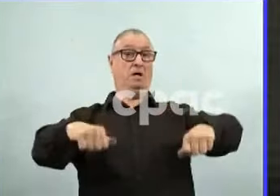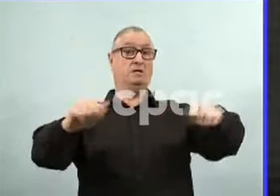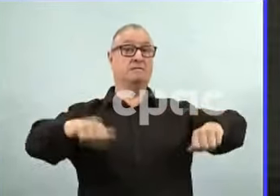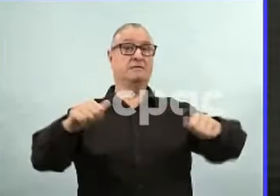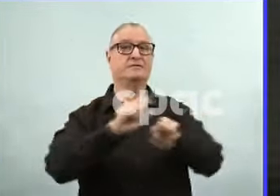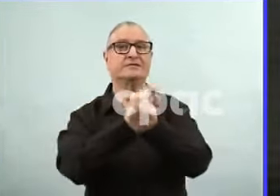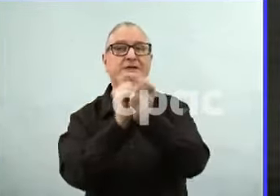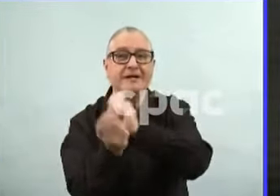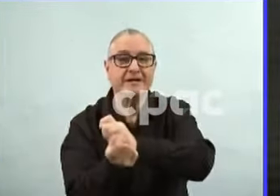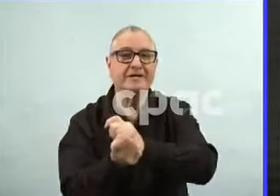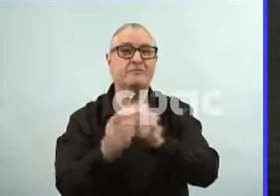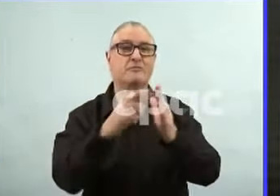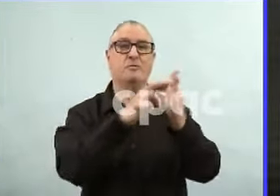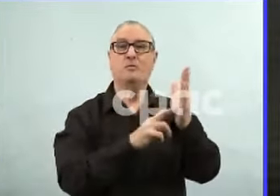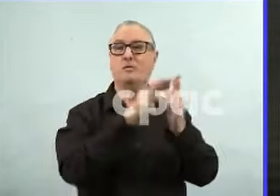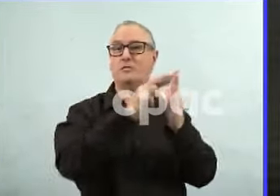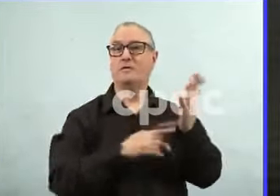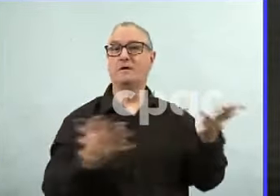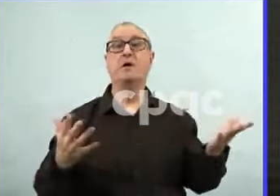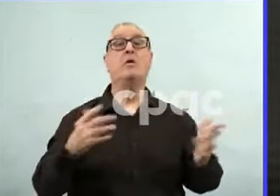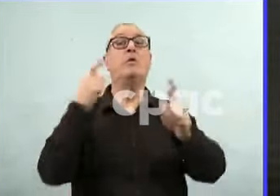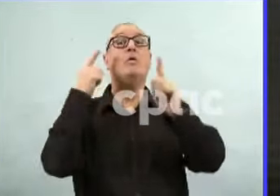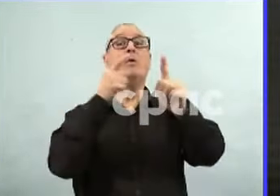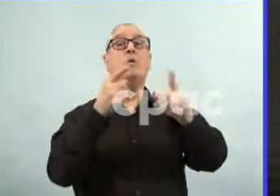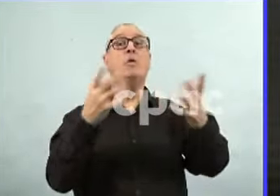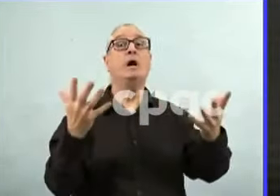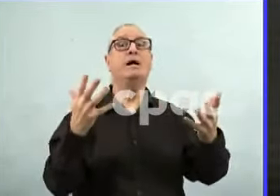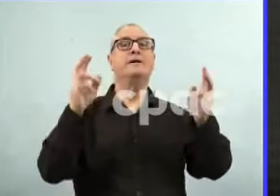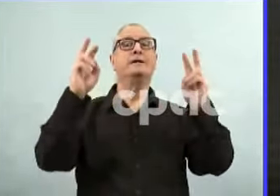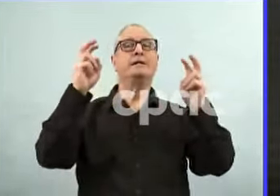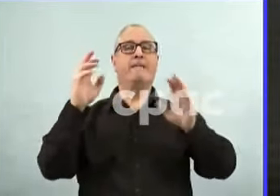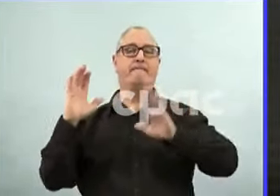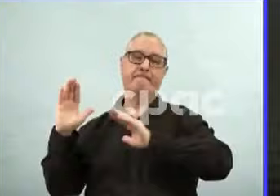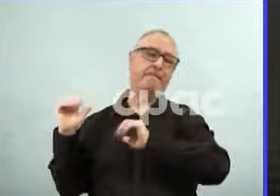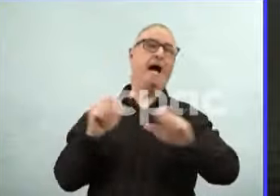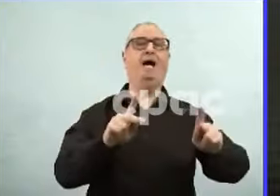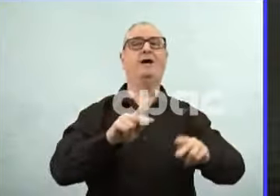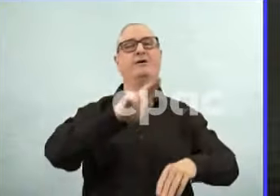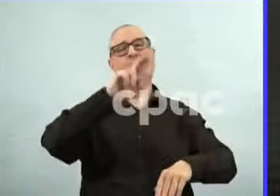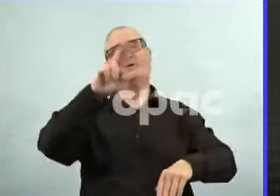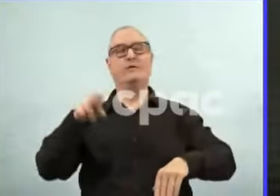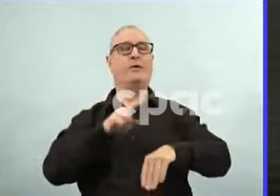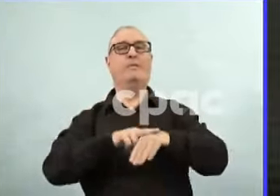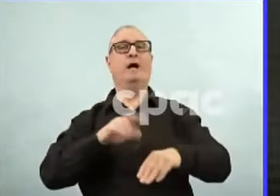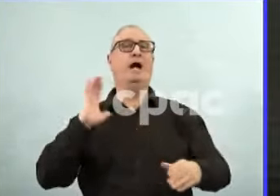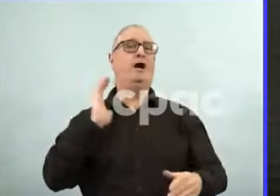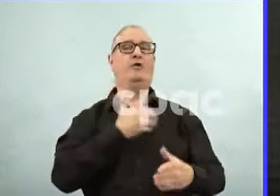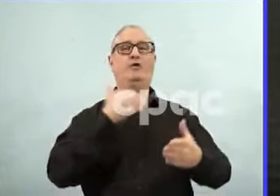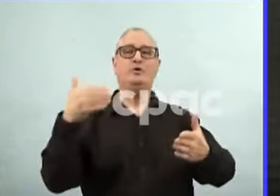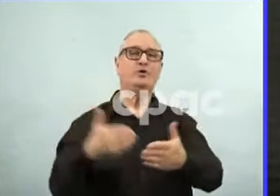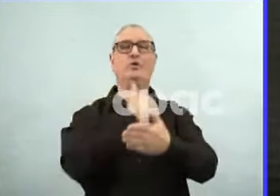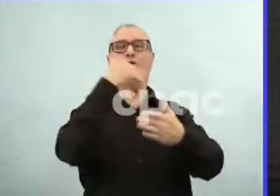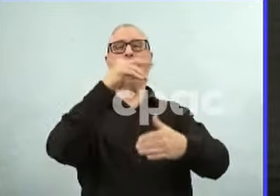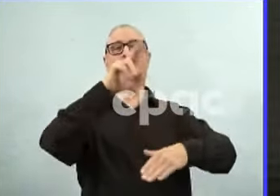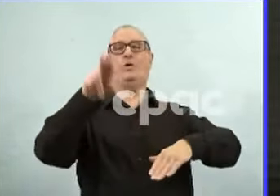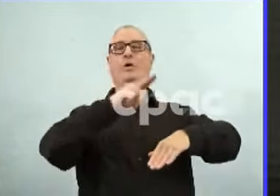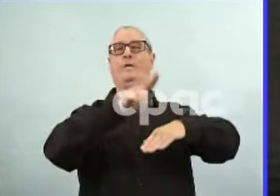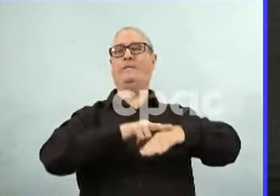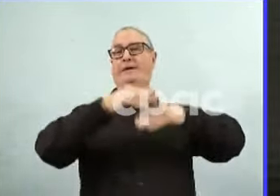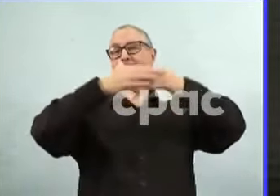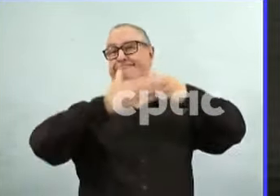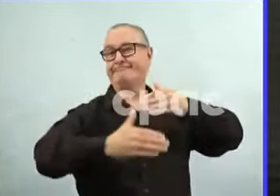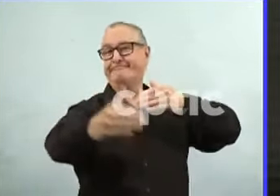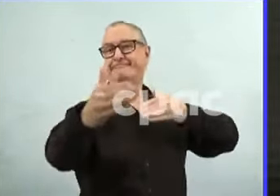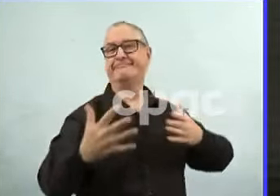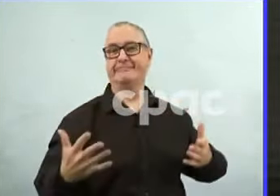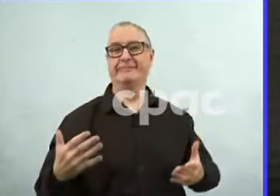toward, to get Manitoba back to a quotation marks new normal, where we learn to live with a COVID-19 virus in circulation. And that's what